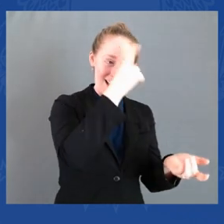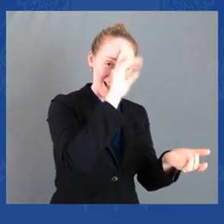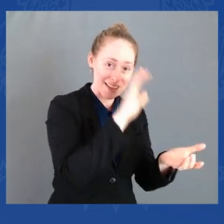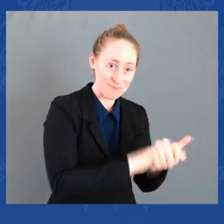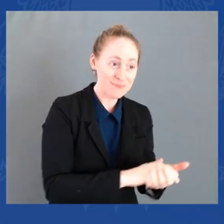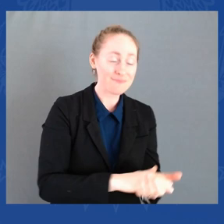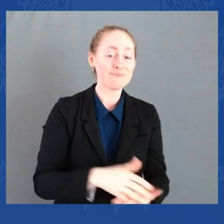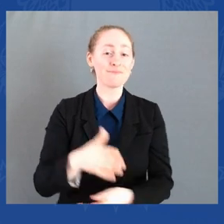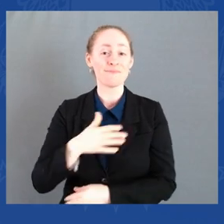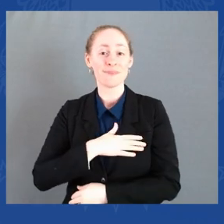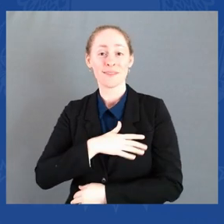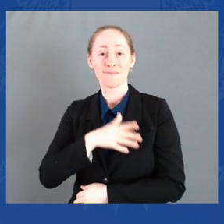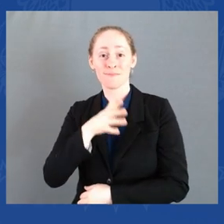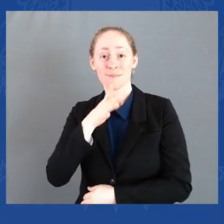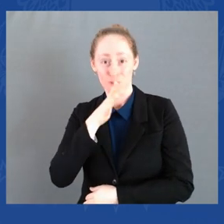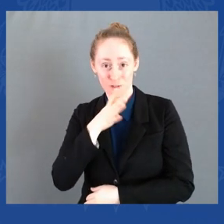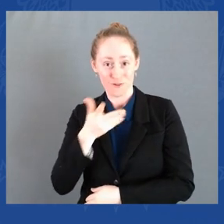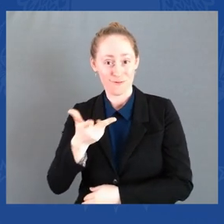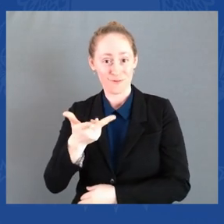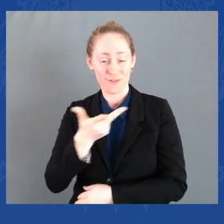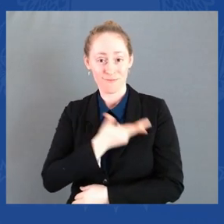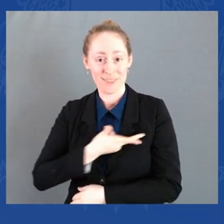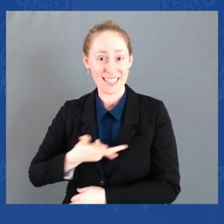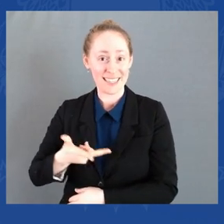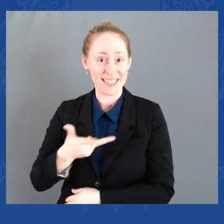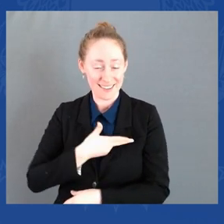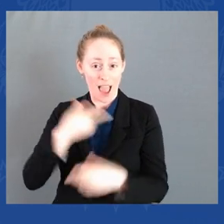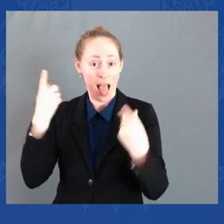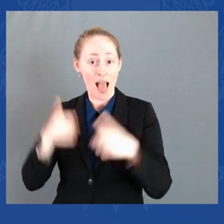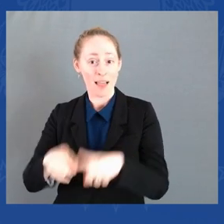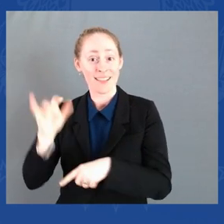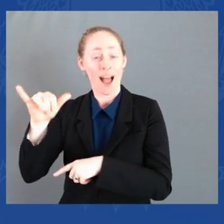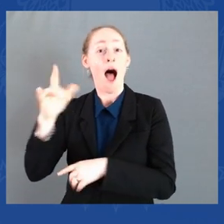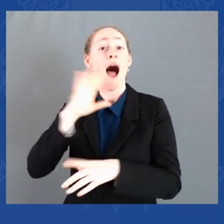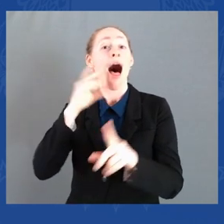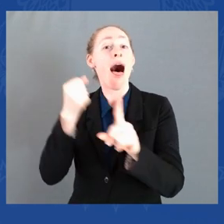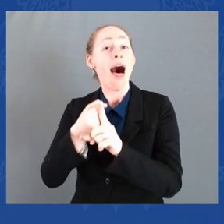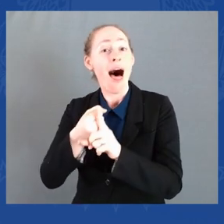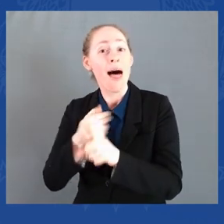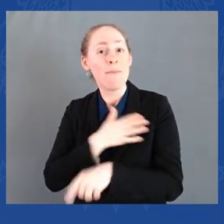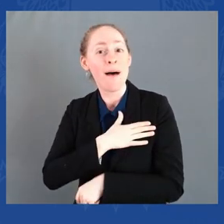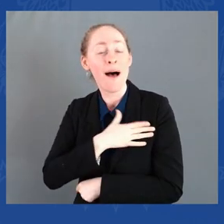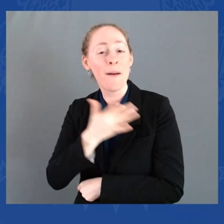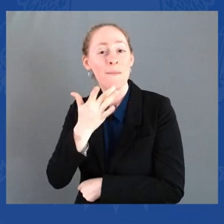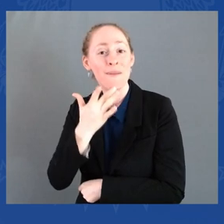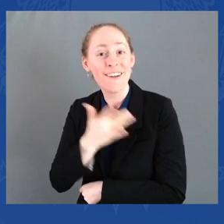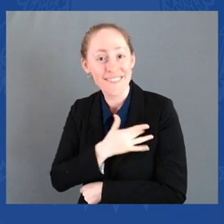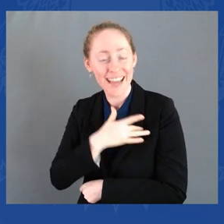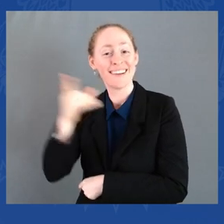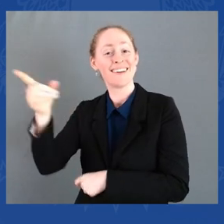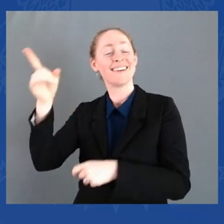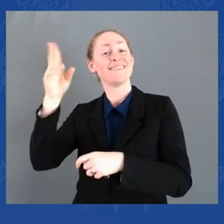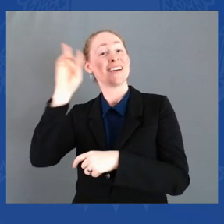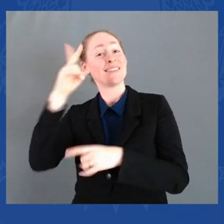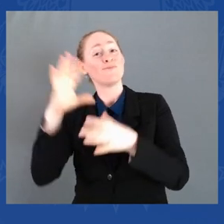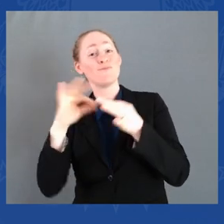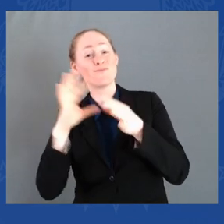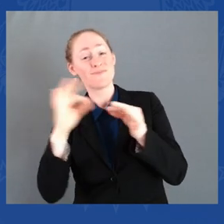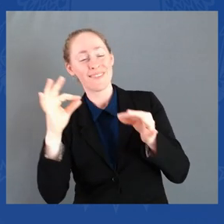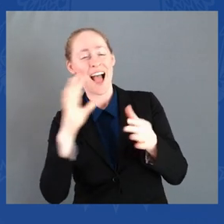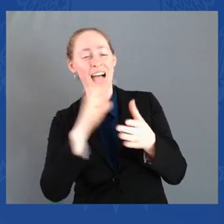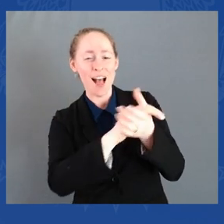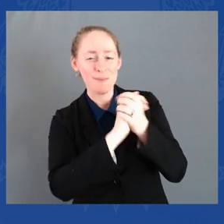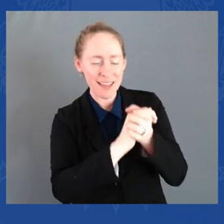birthday. So Vice President Harris congratulated me and then also wished me a happy birthday. She then turned to my mother and